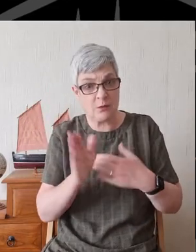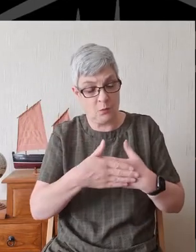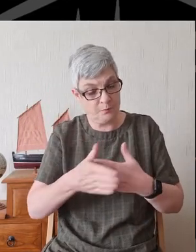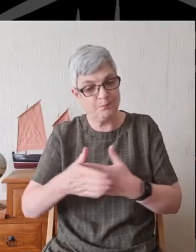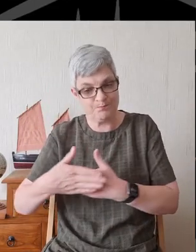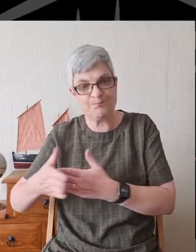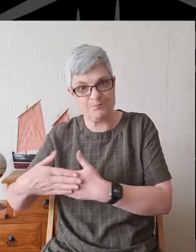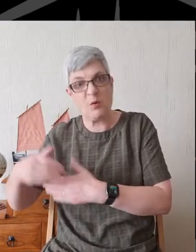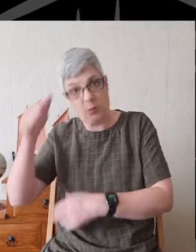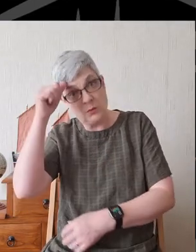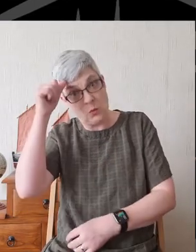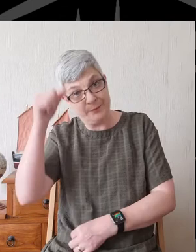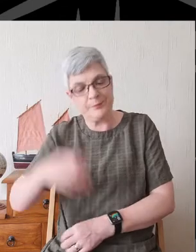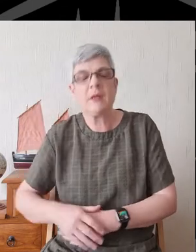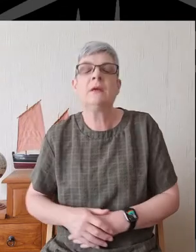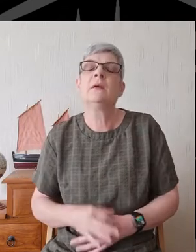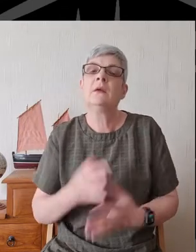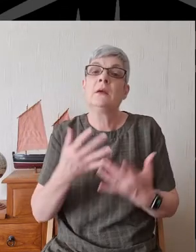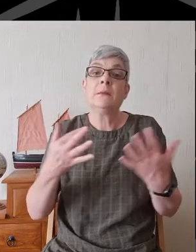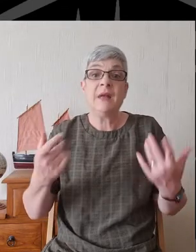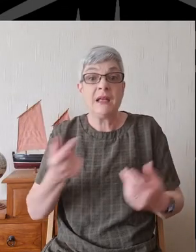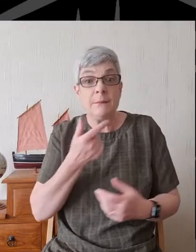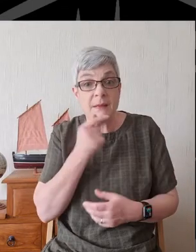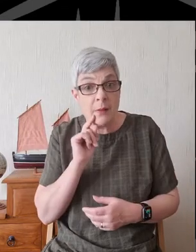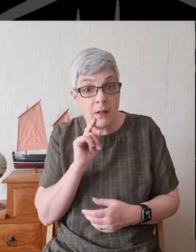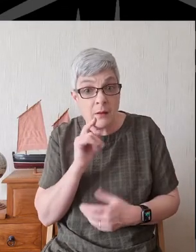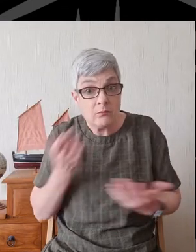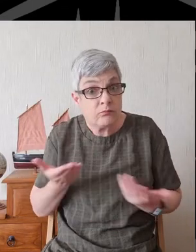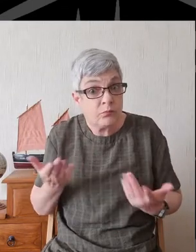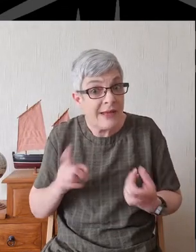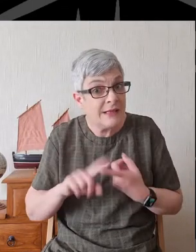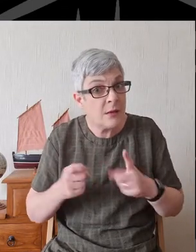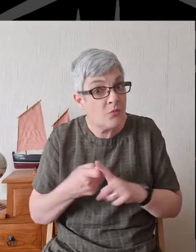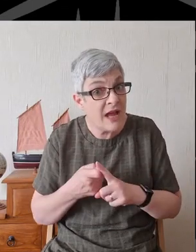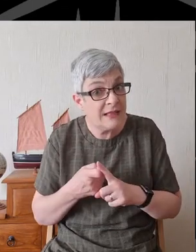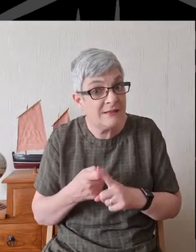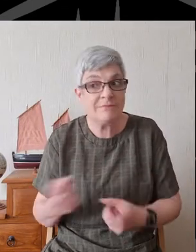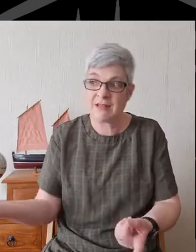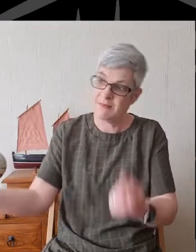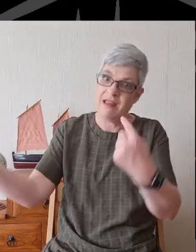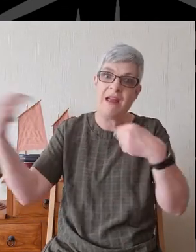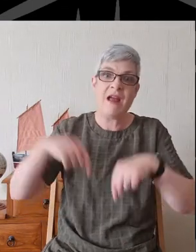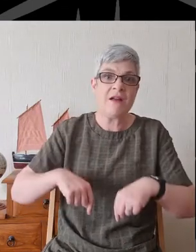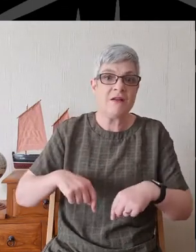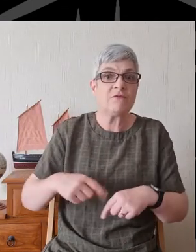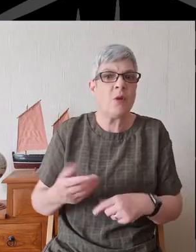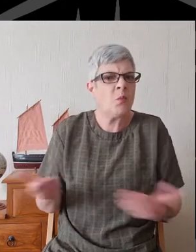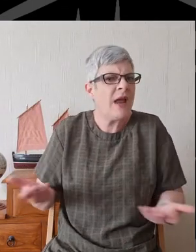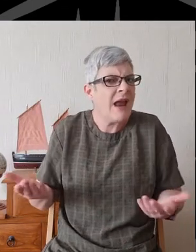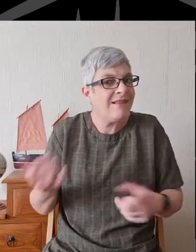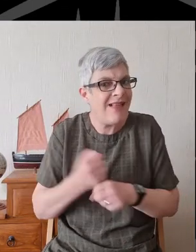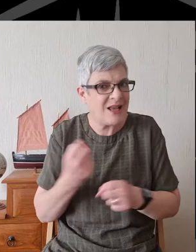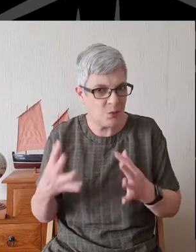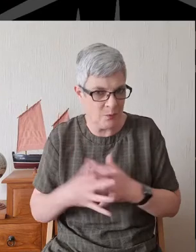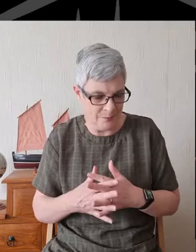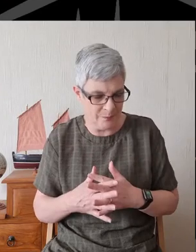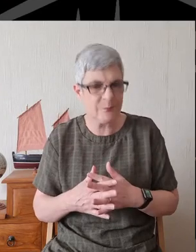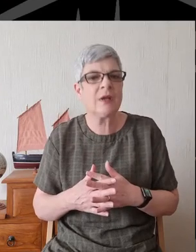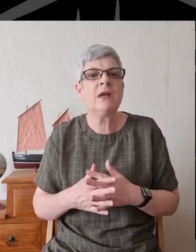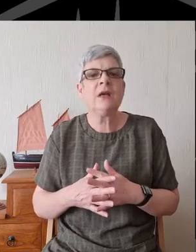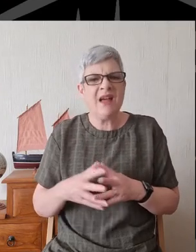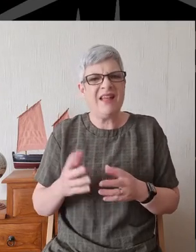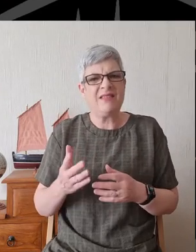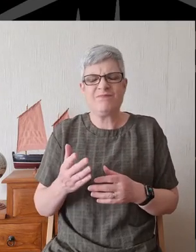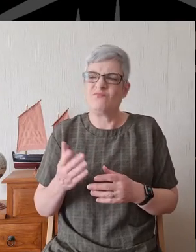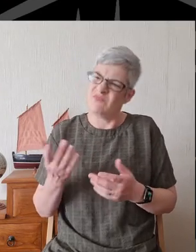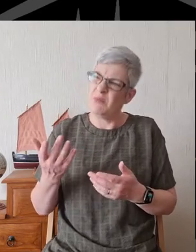down. Many people in East School Bride came here from older towns, particularly Glasgow, and there they were part of